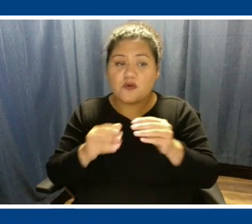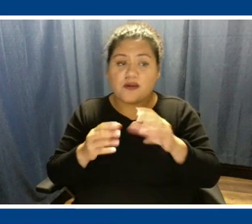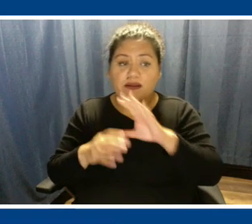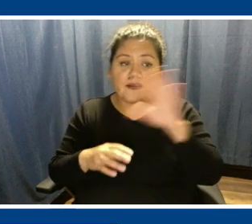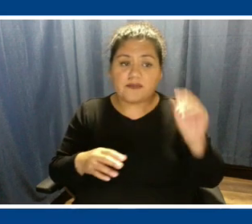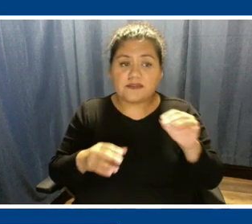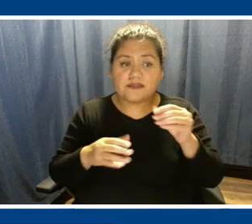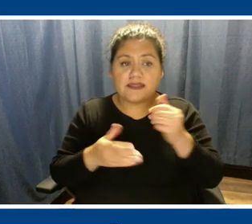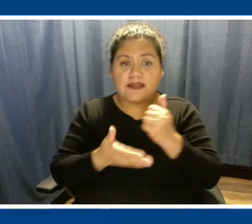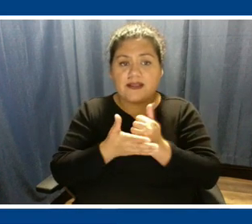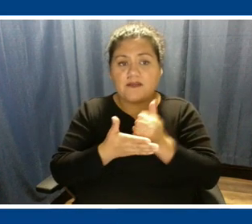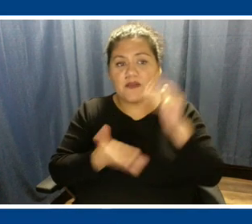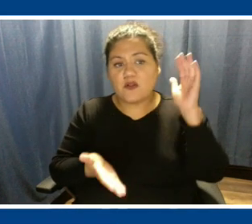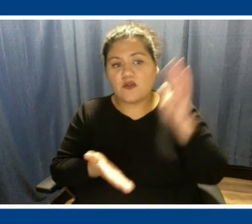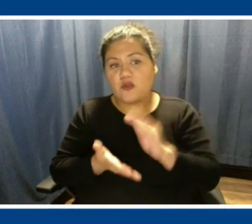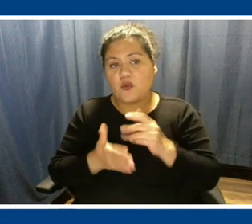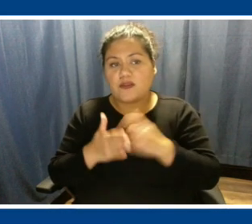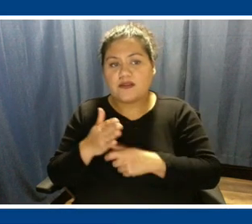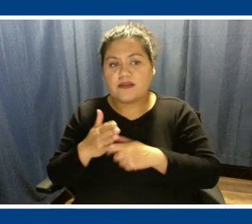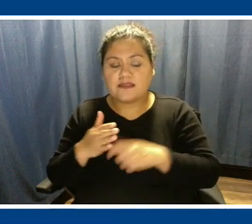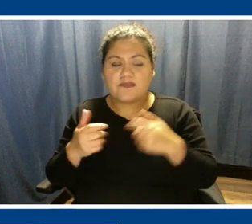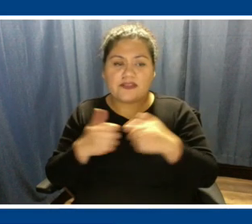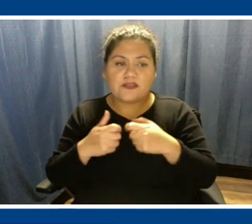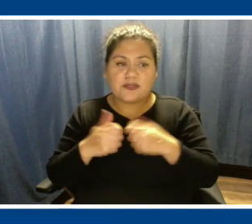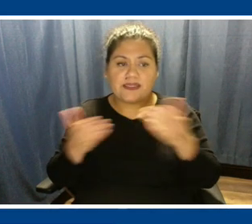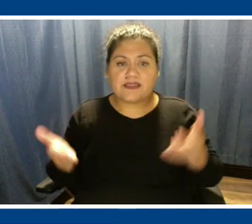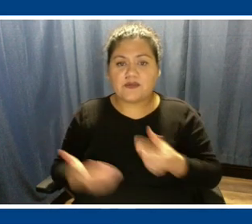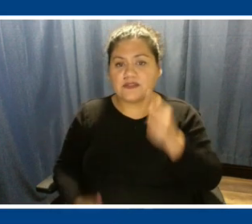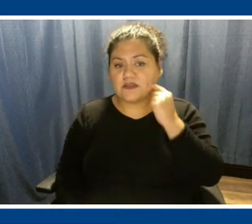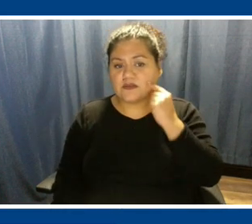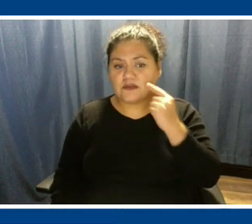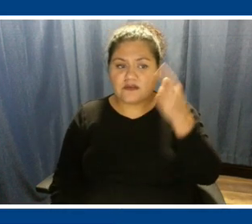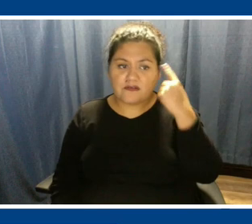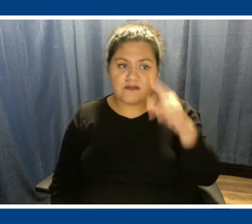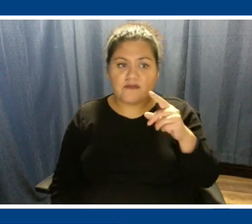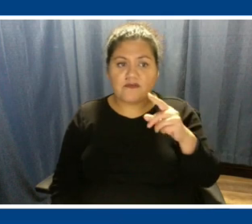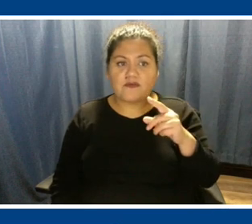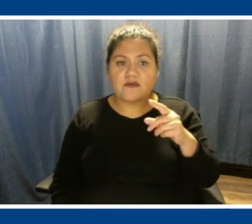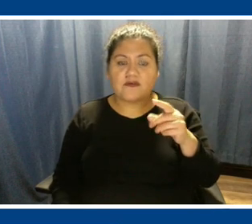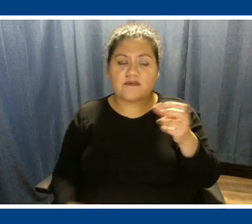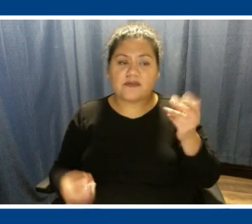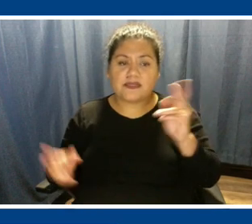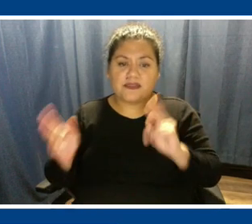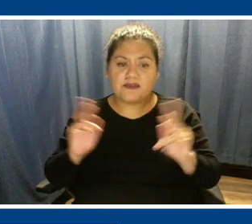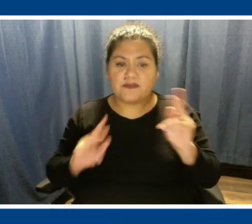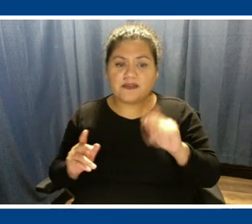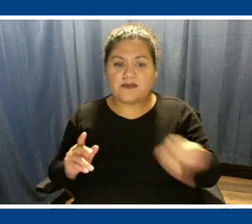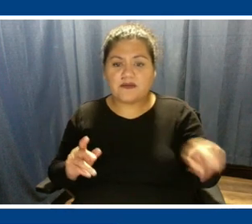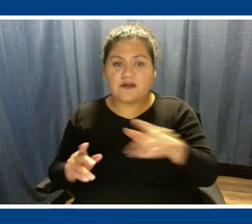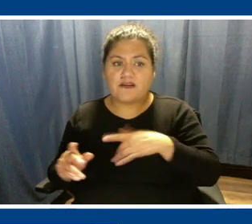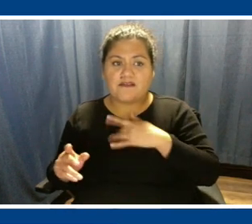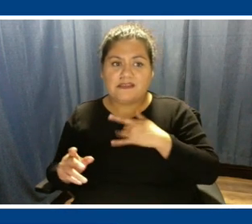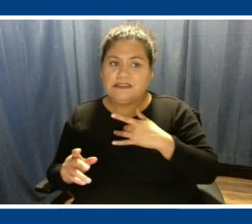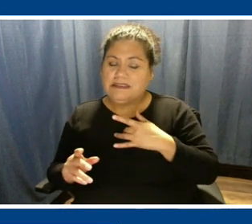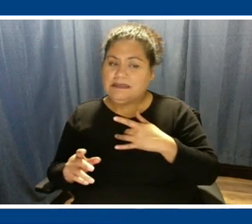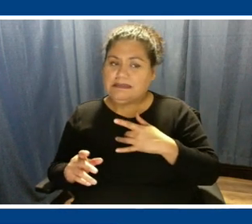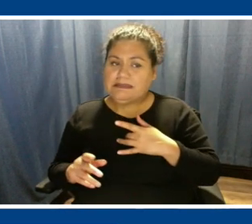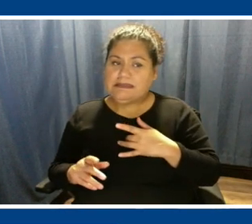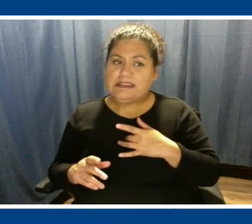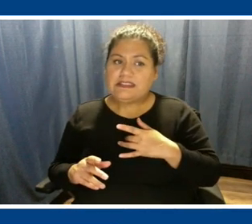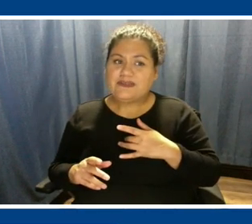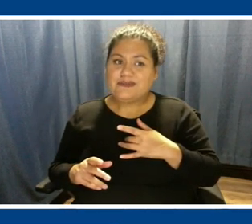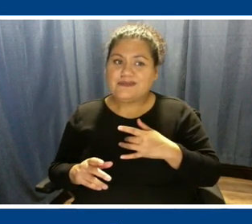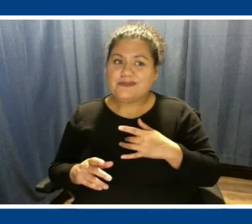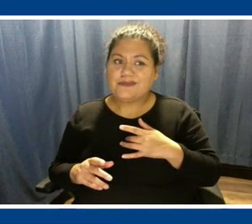the cost of electricity here in San Antonio? Because a lot of San Antonians are also feeling the pinch in the pocketbook as well.